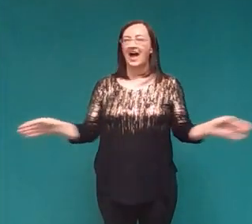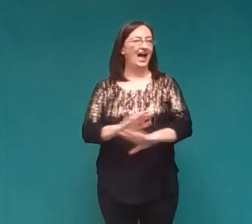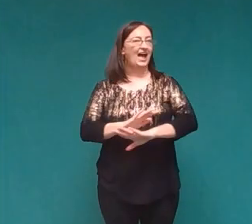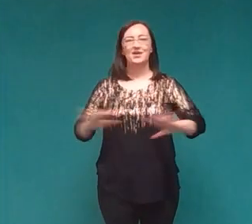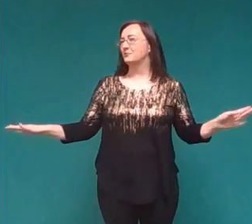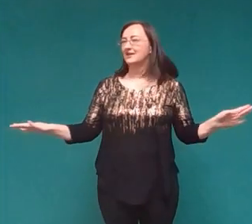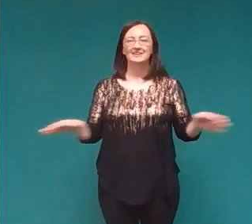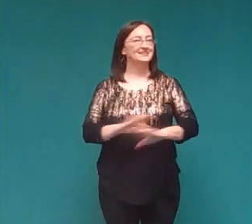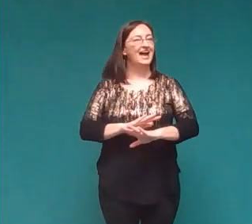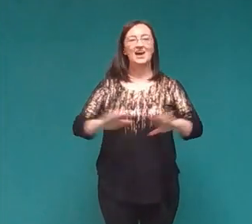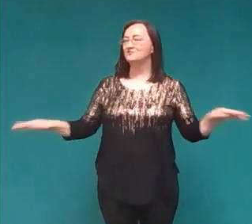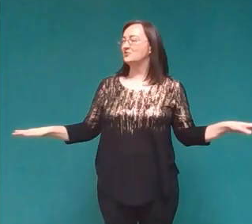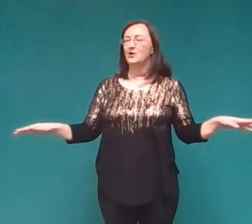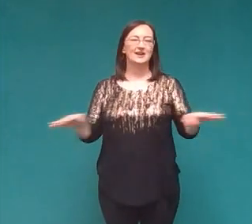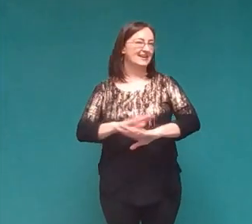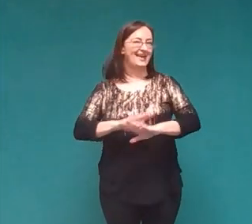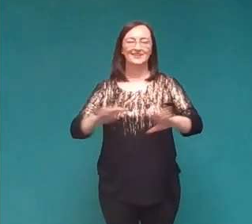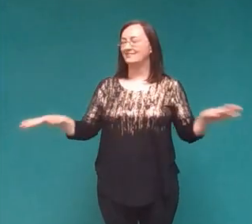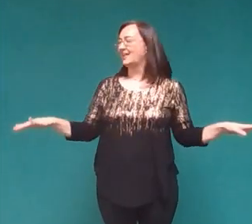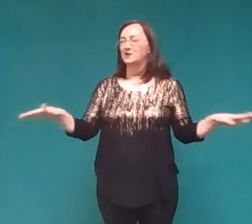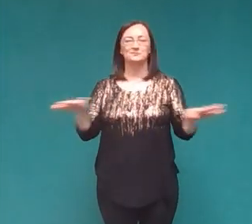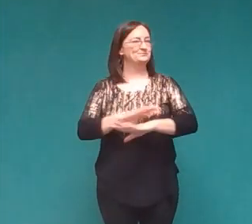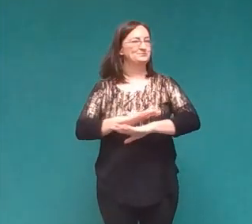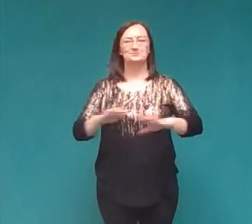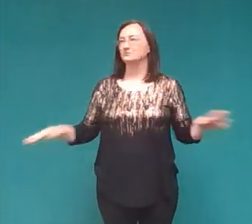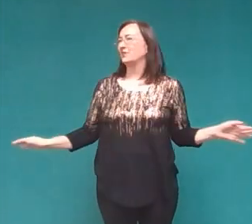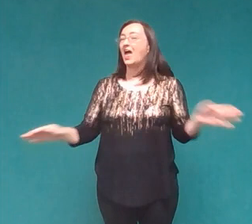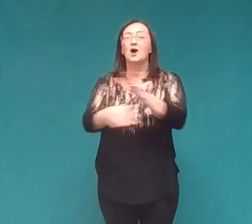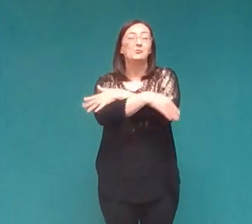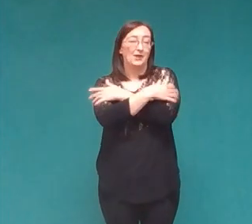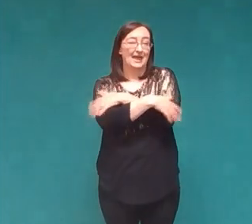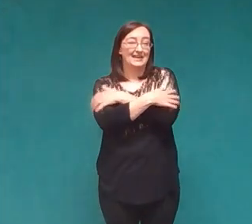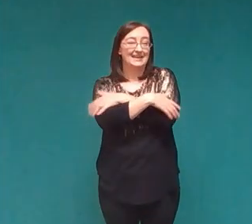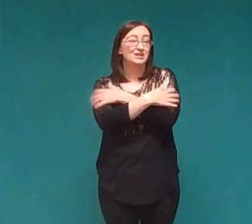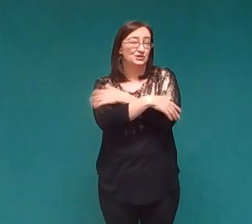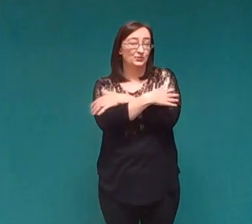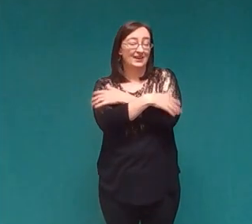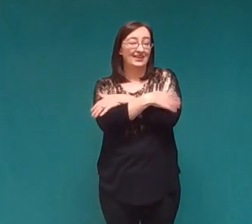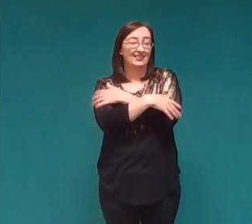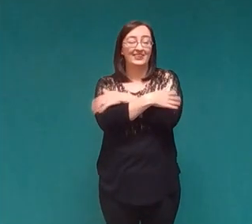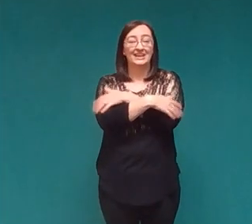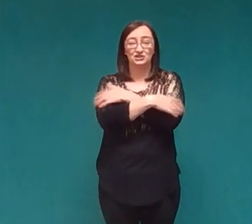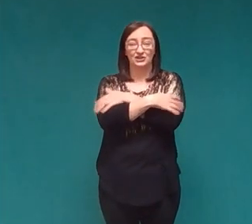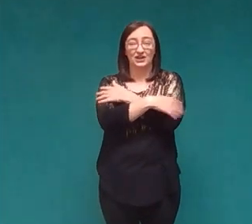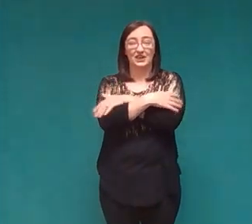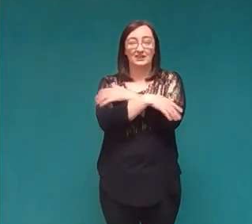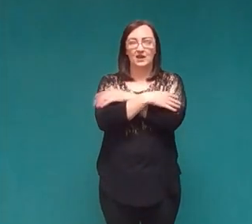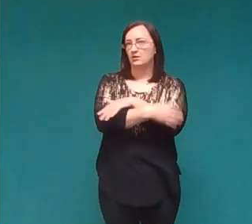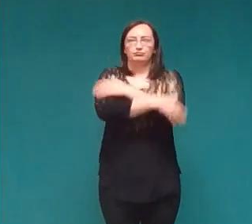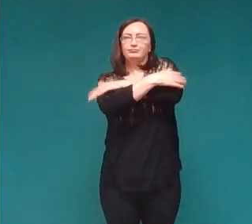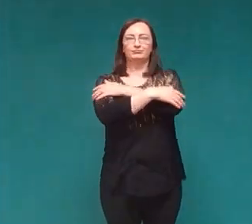I will not forget them, when it's really